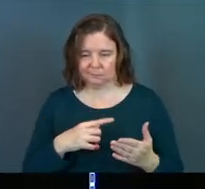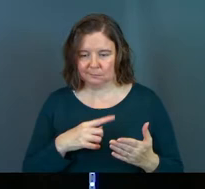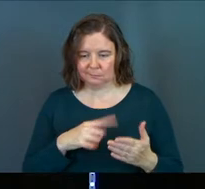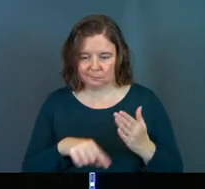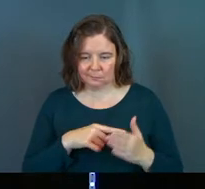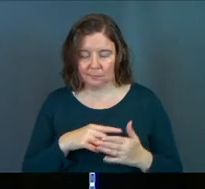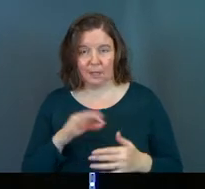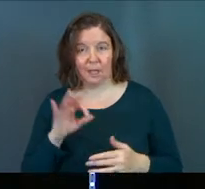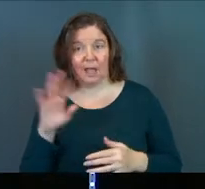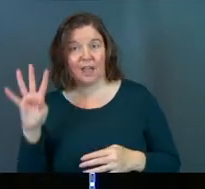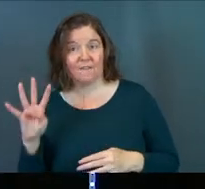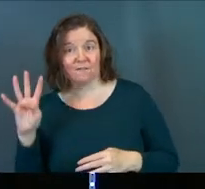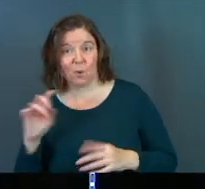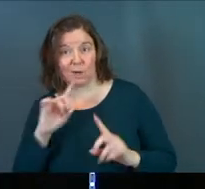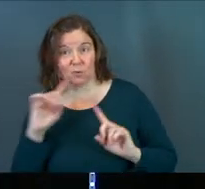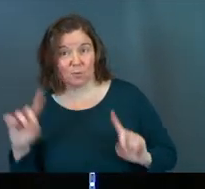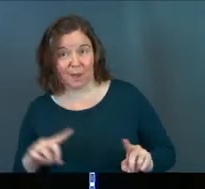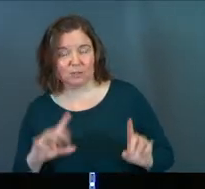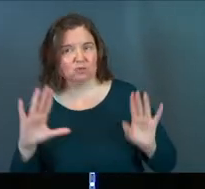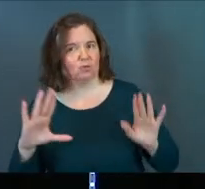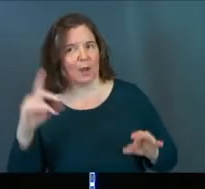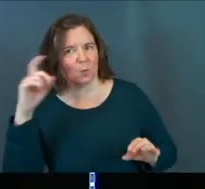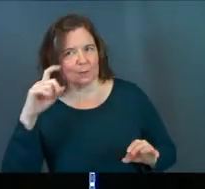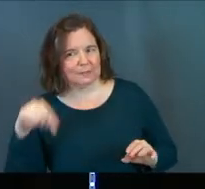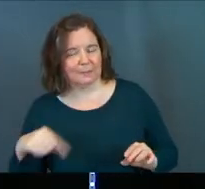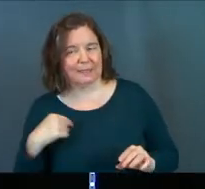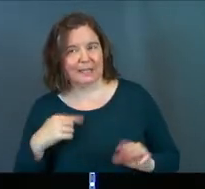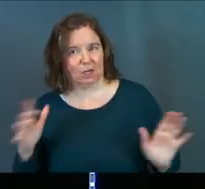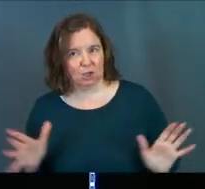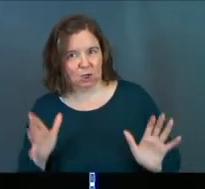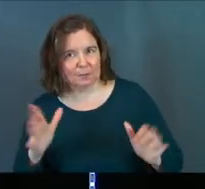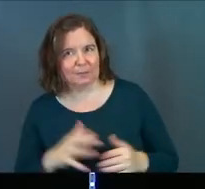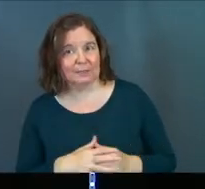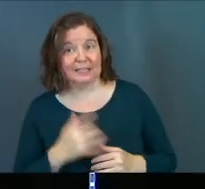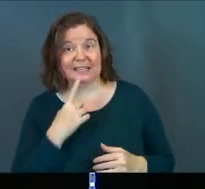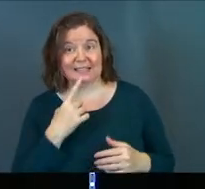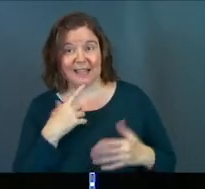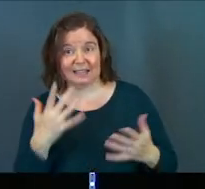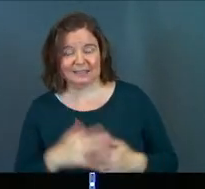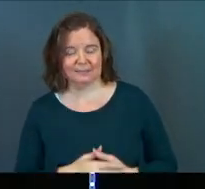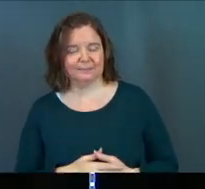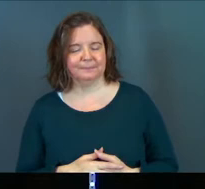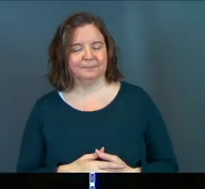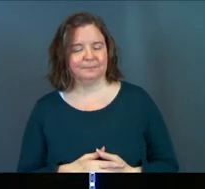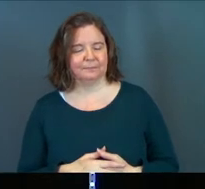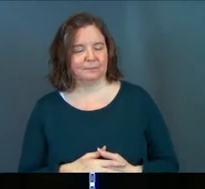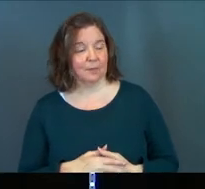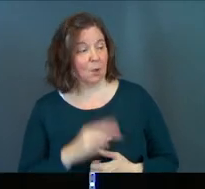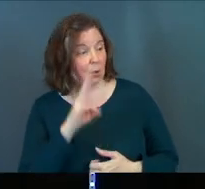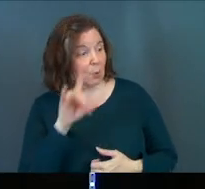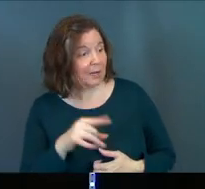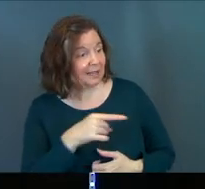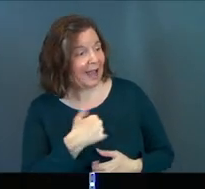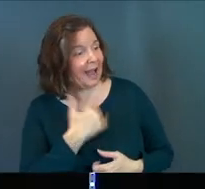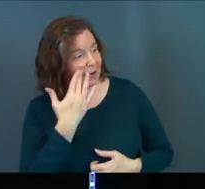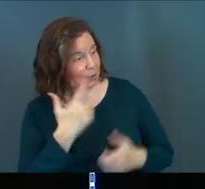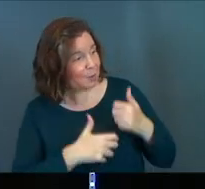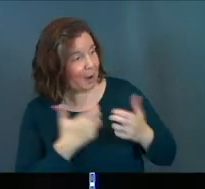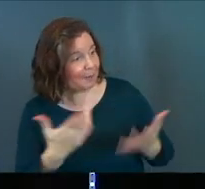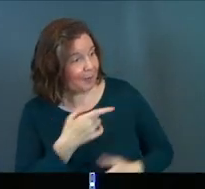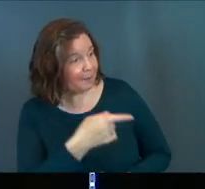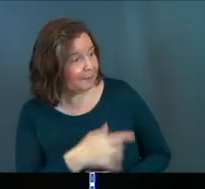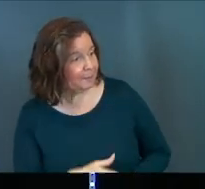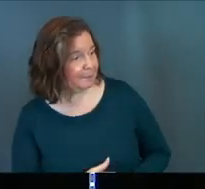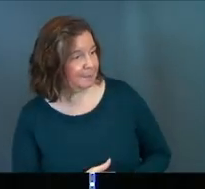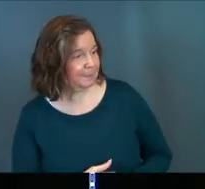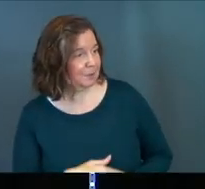And Forky's response, just great words of wisdom and encouragement. Here's what he says. He says, Woody, I know what your problem